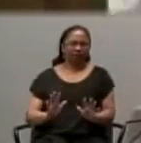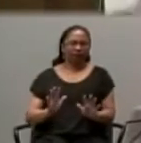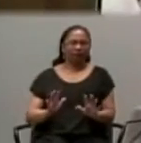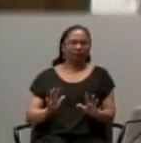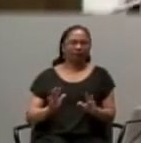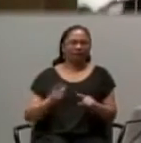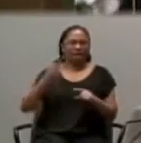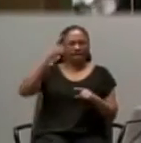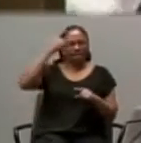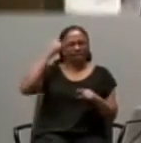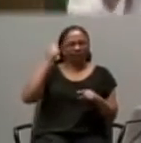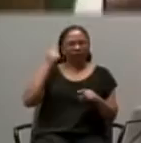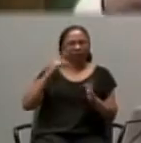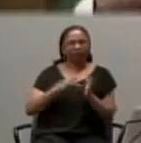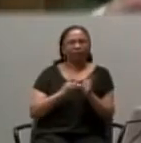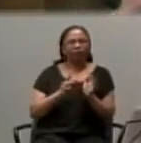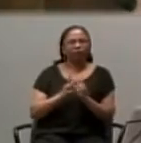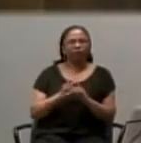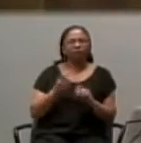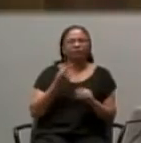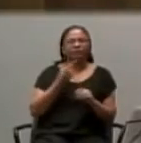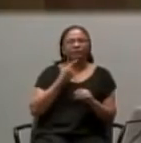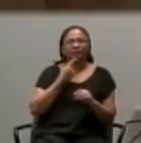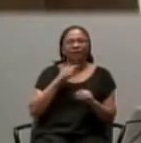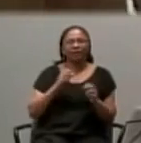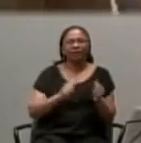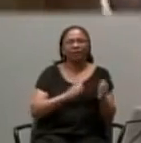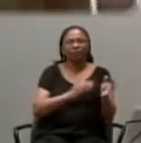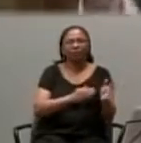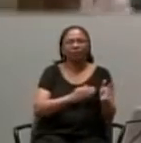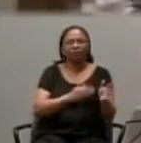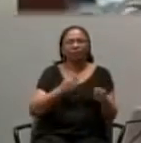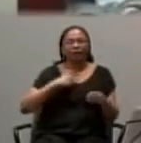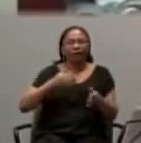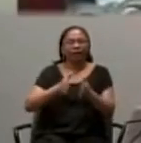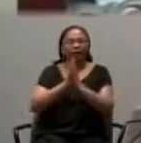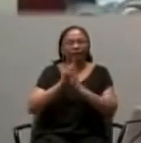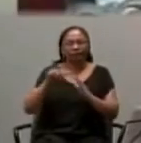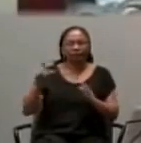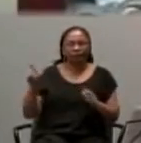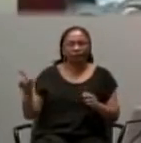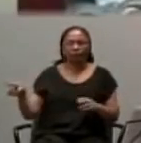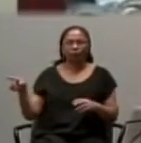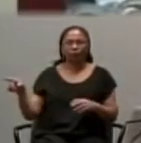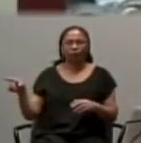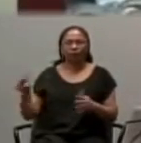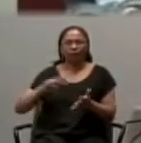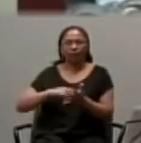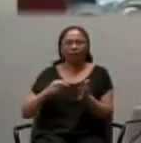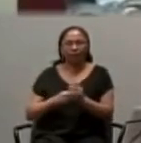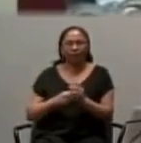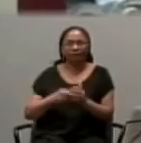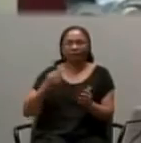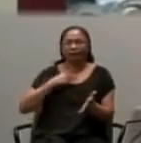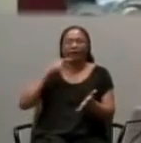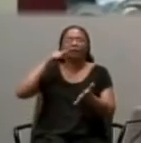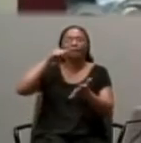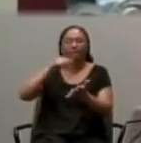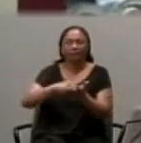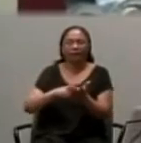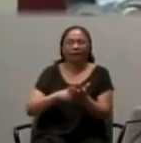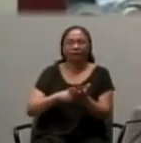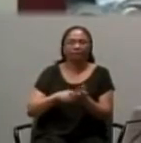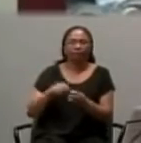Because what Jesus is saying to the apostles' disciples is, What I'm going to ask of you is going to demand of you a level of